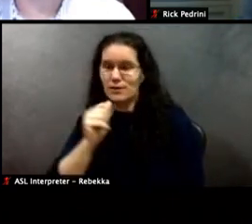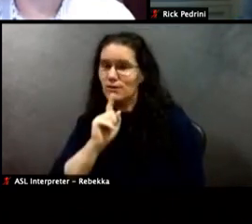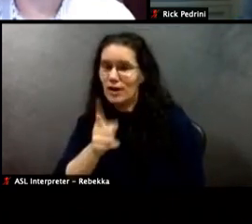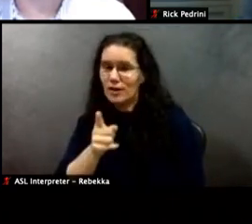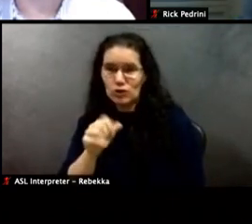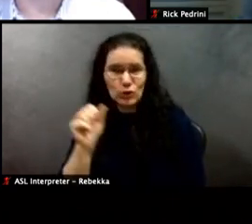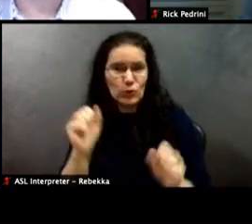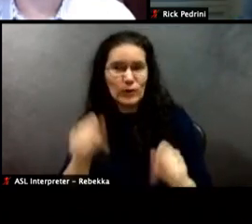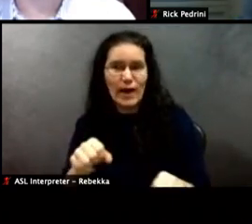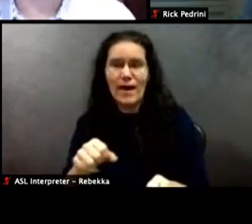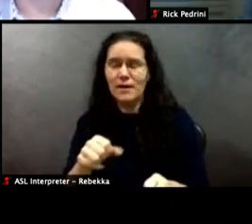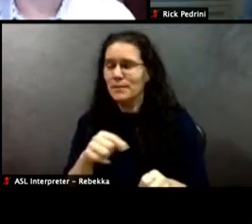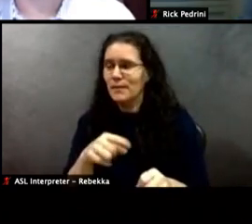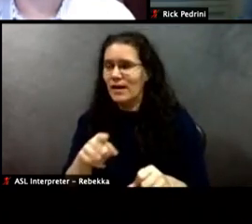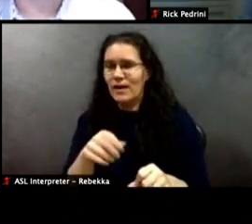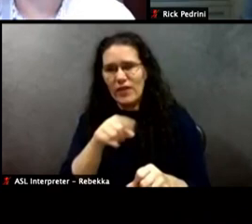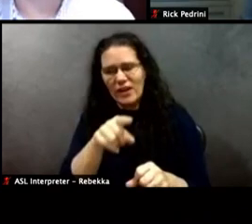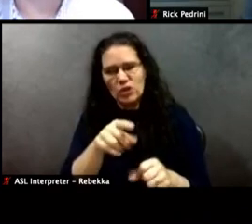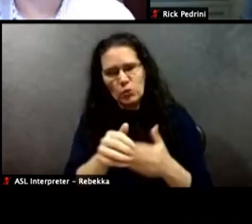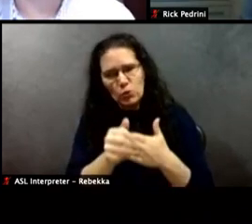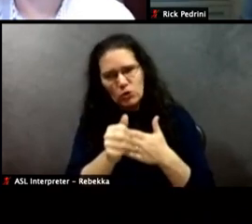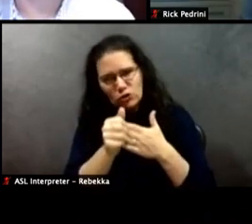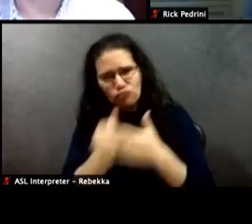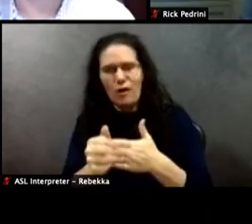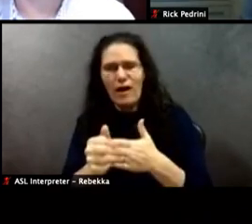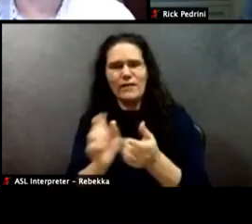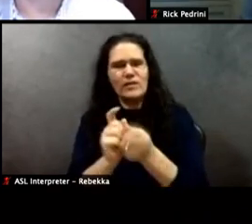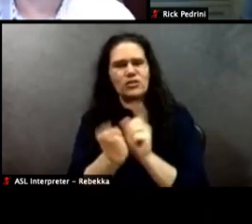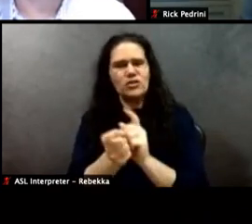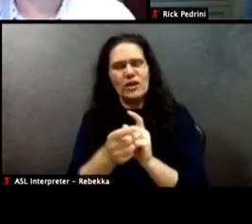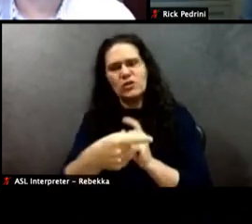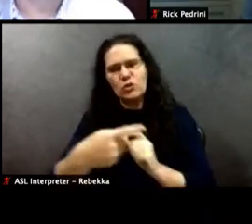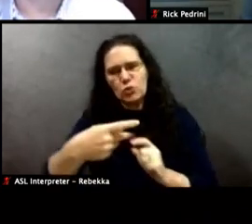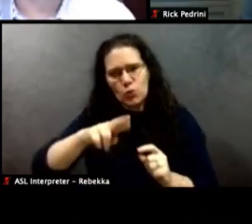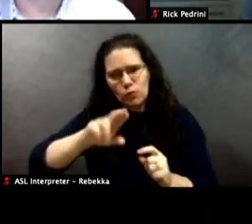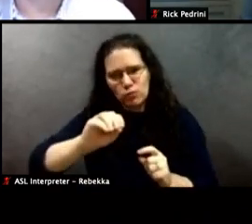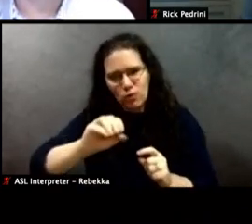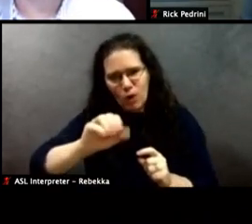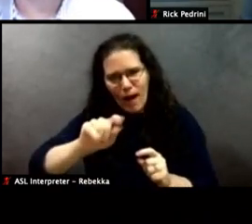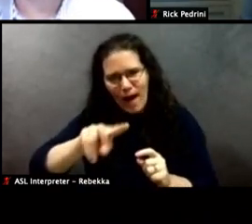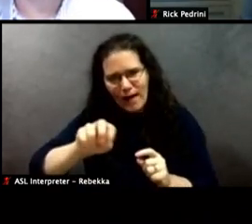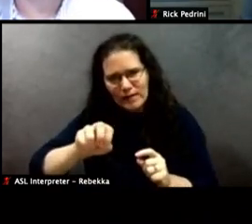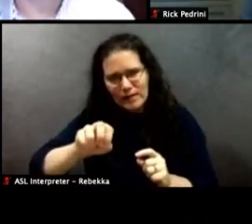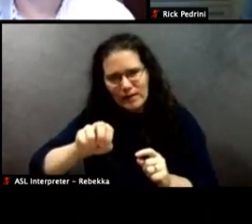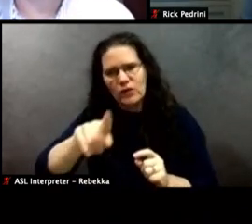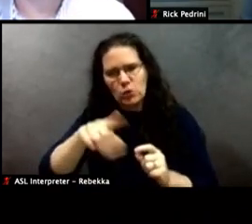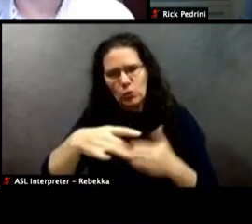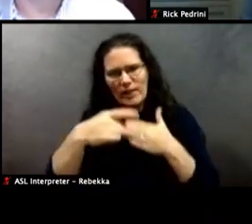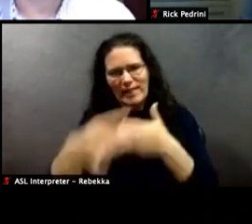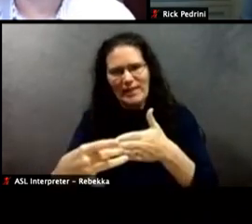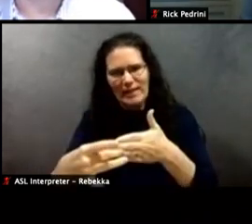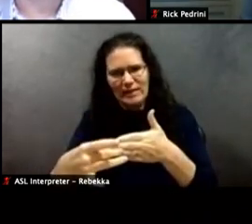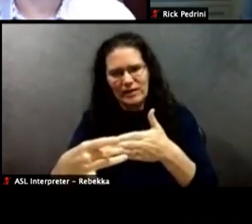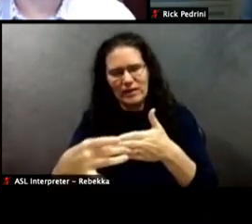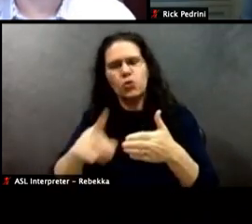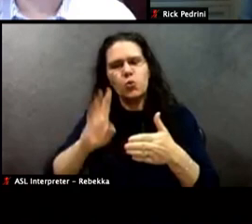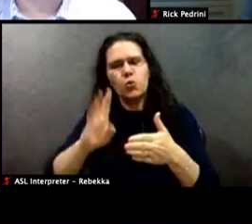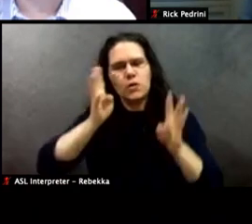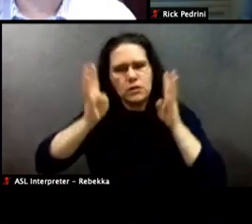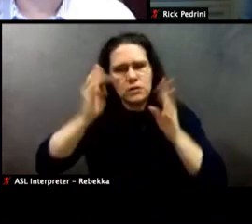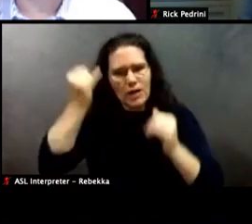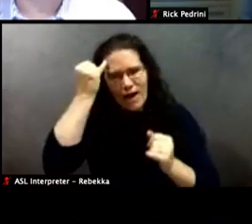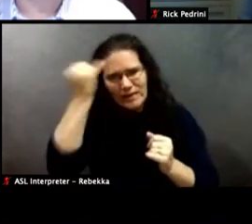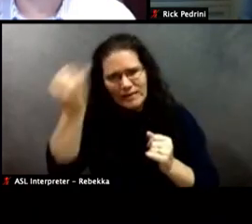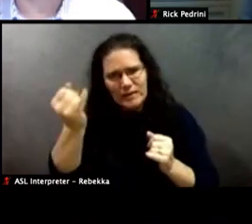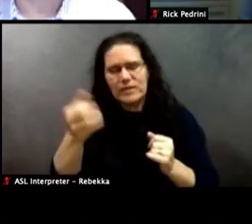you actually drive this change, that you are proactively you are you are are driving it forward. You are coming up with ideas. You are going